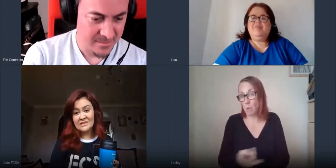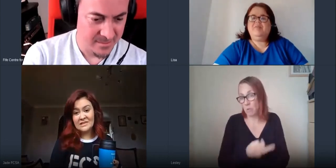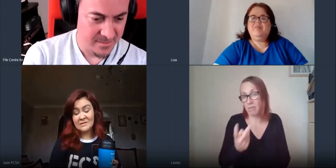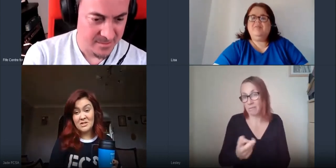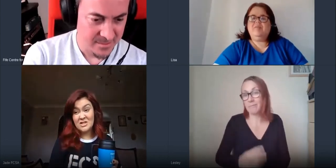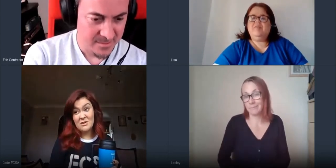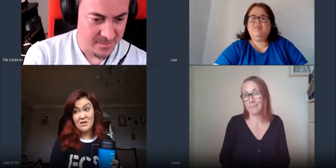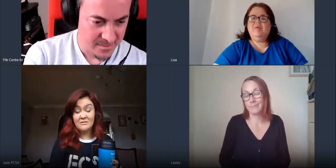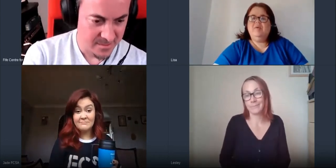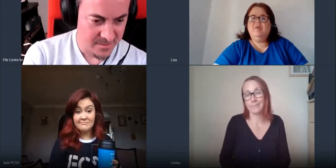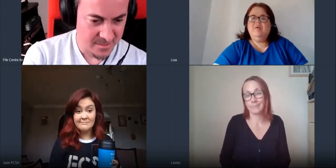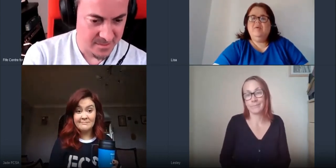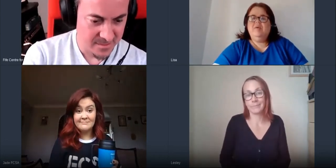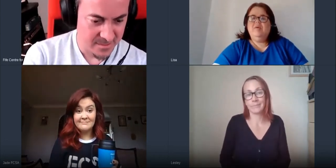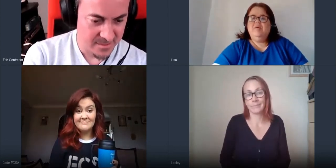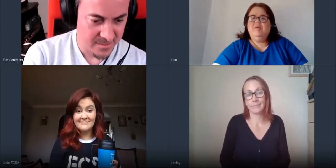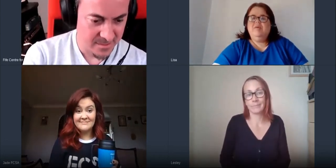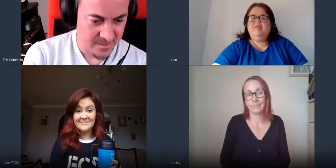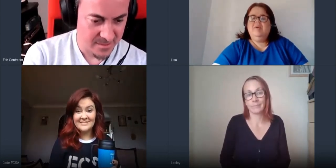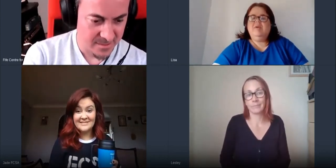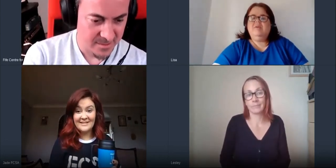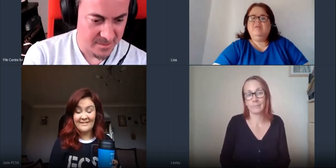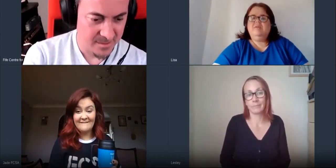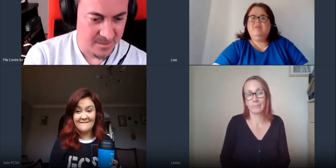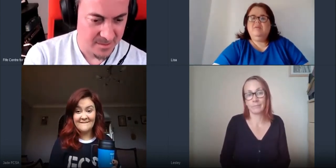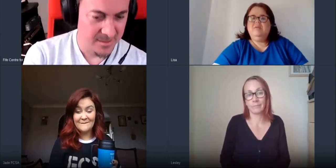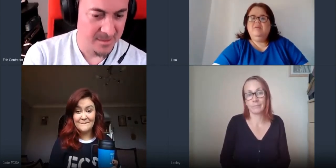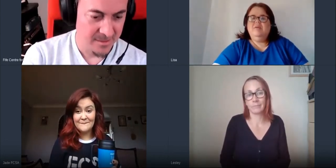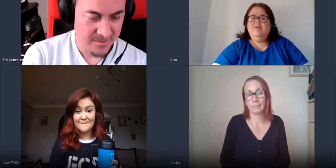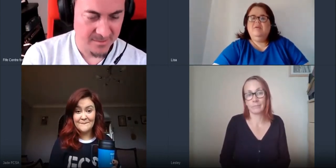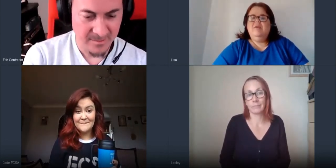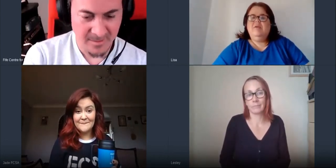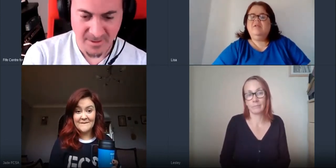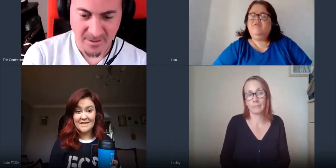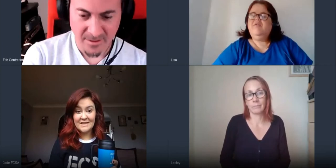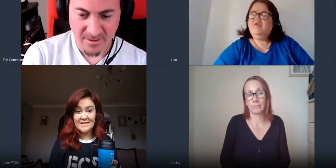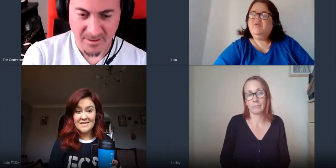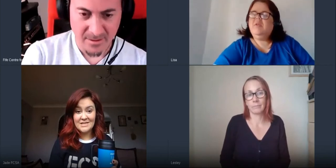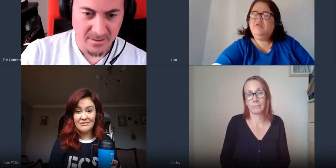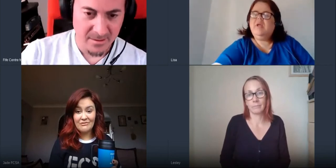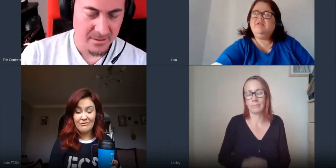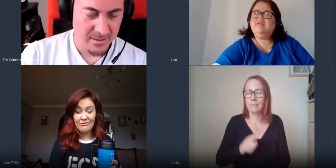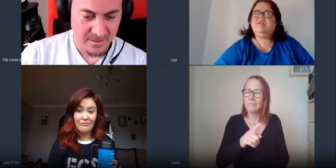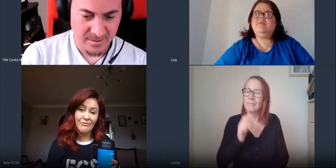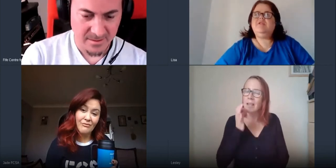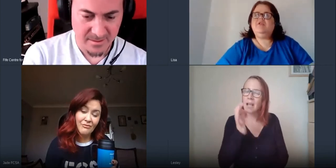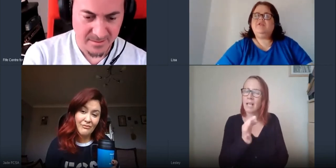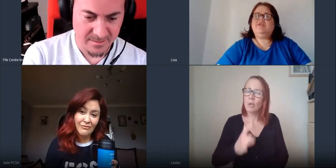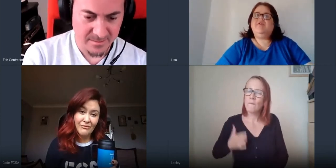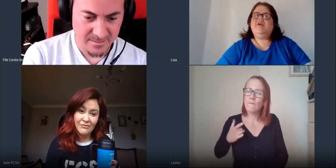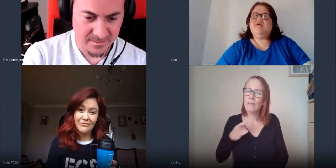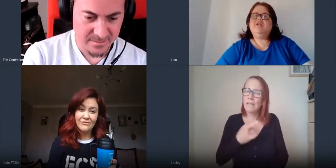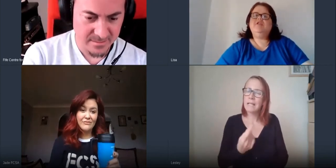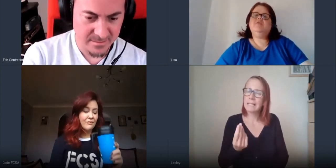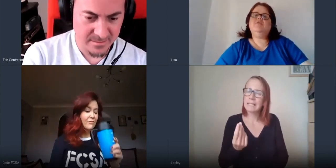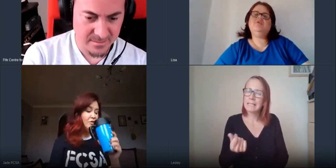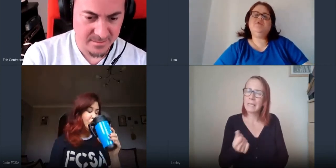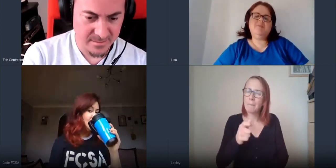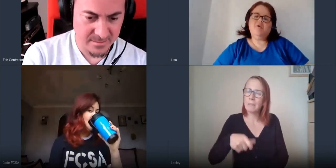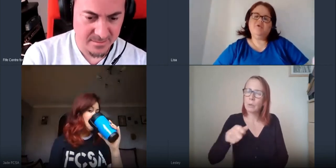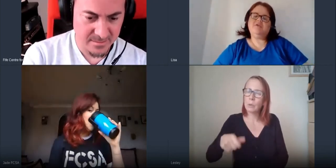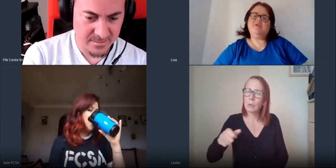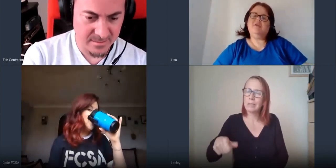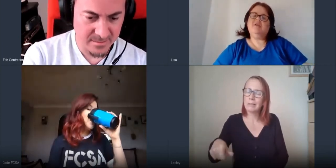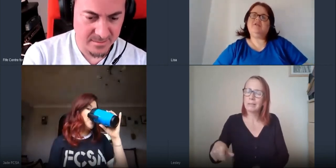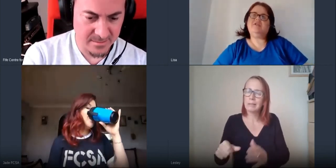as much as we could yeah do you feel like some students have had issues